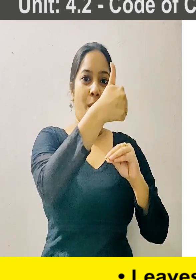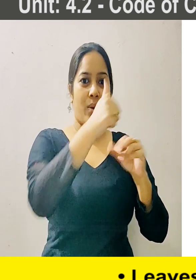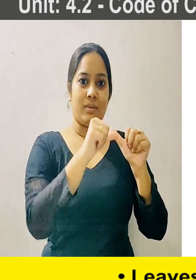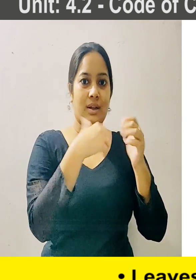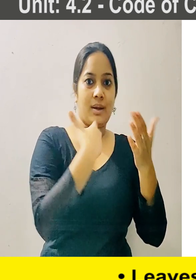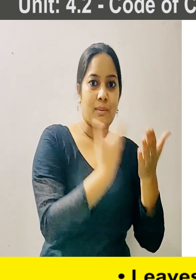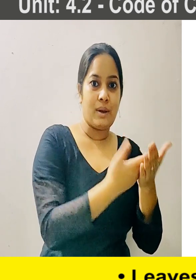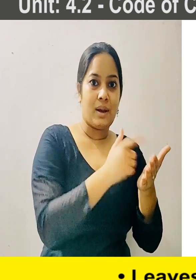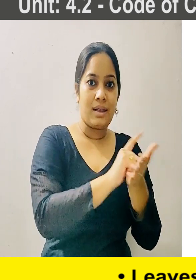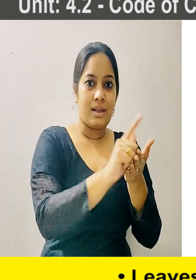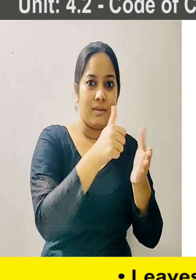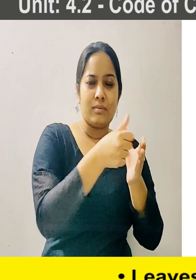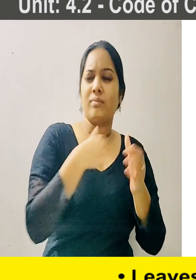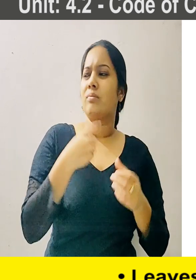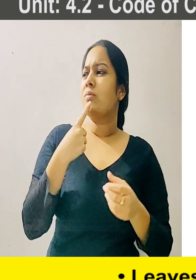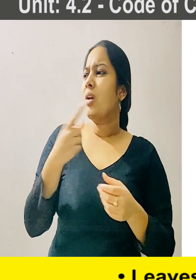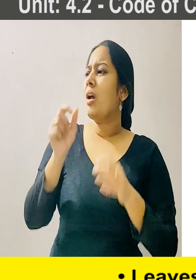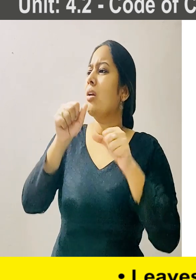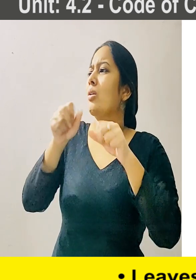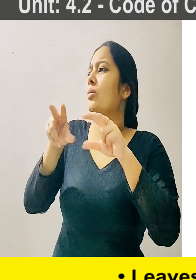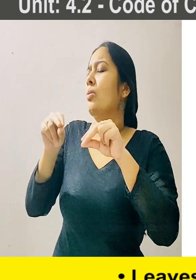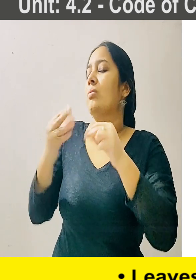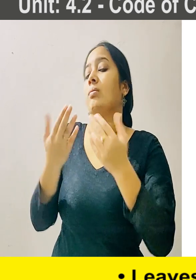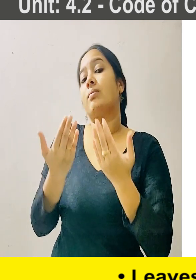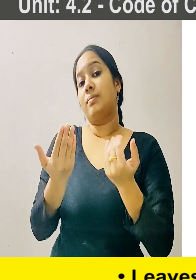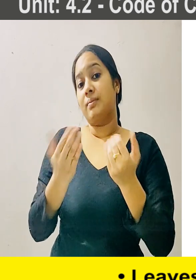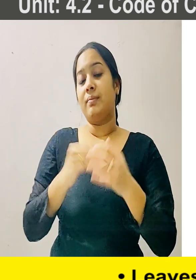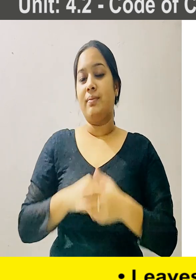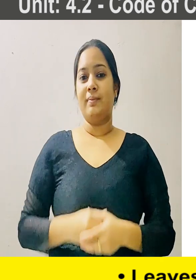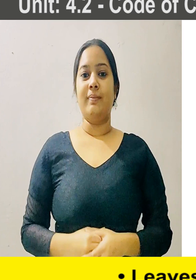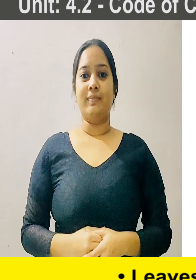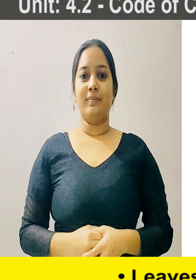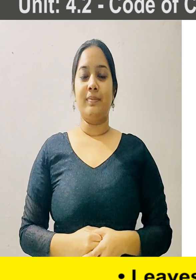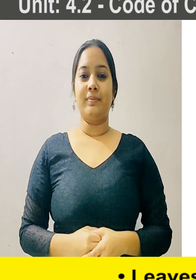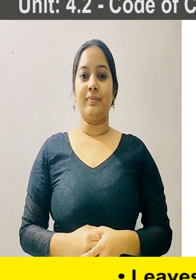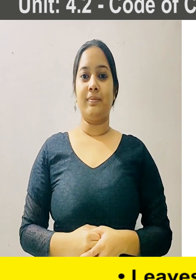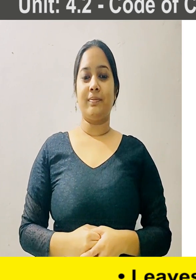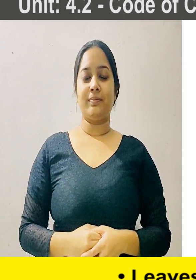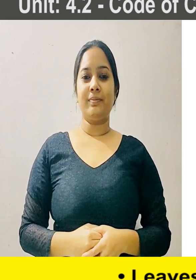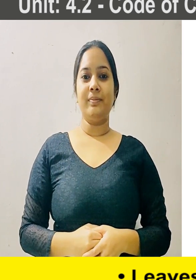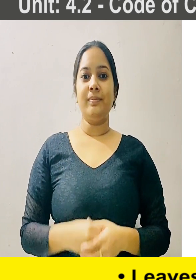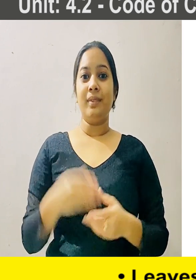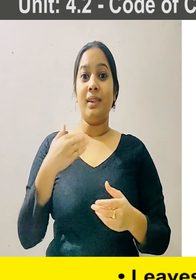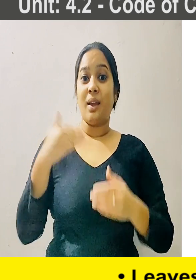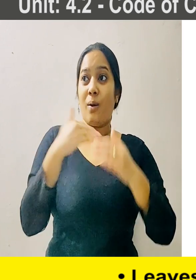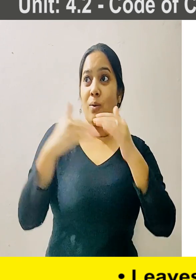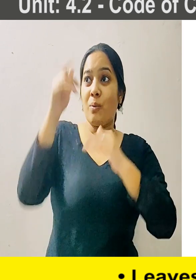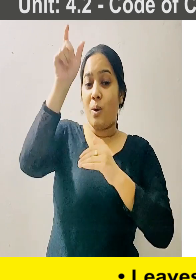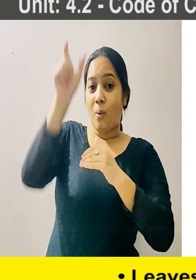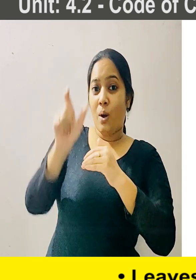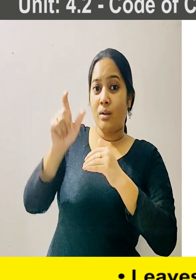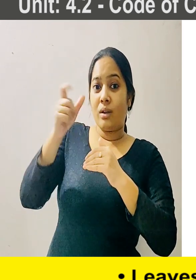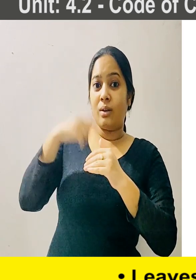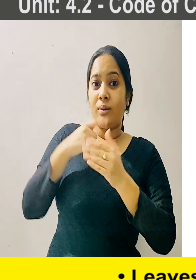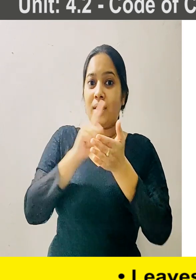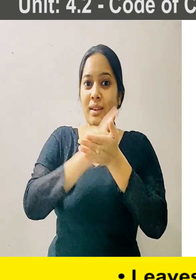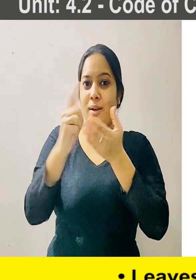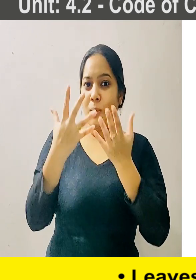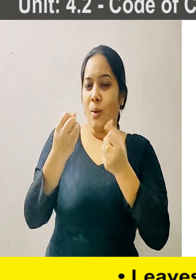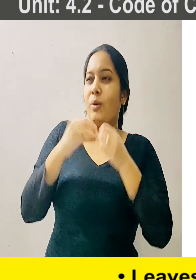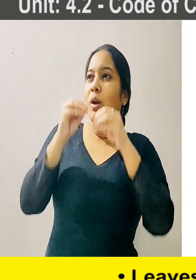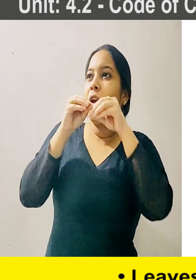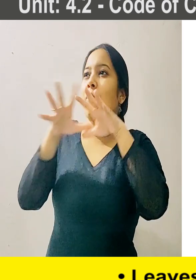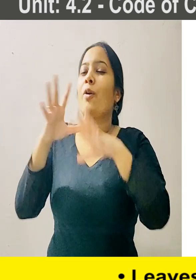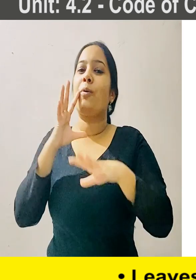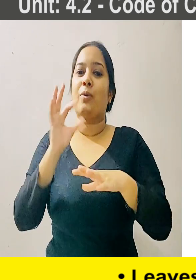Your leave can be refused or revoked anytime. You need to inform your immediate supervisor in